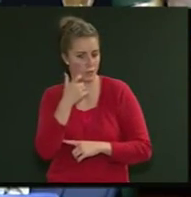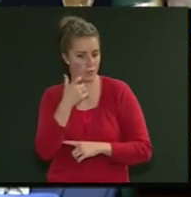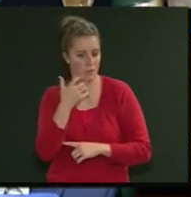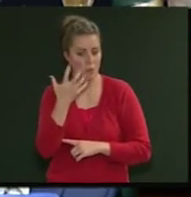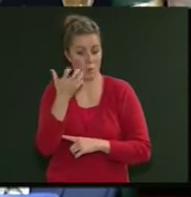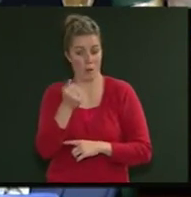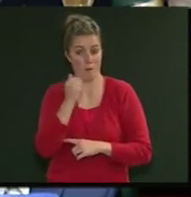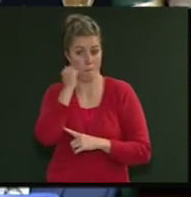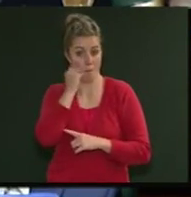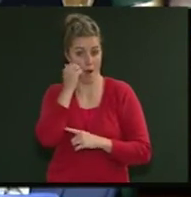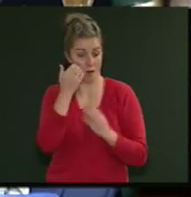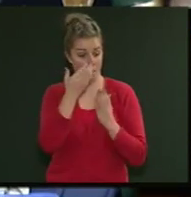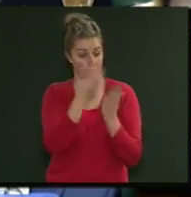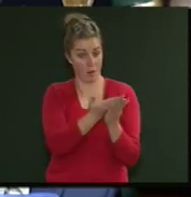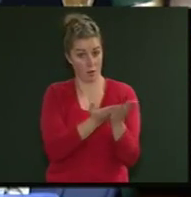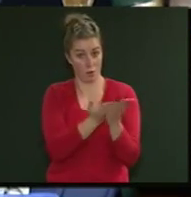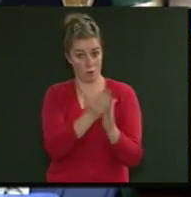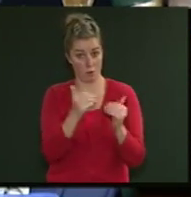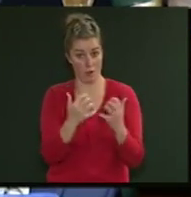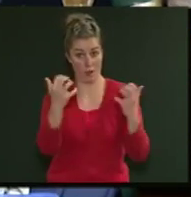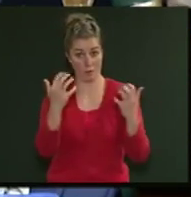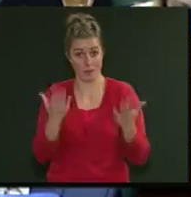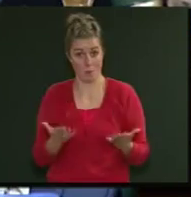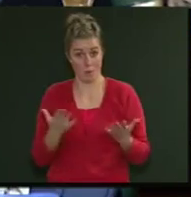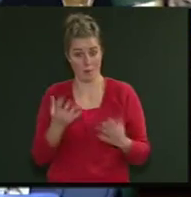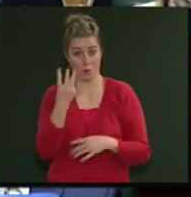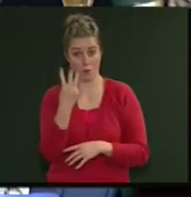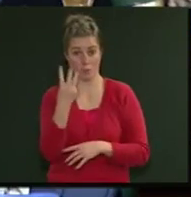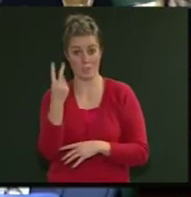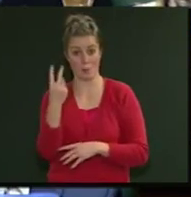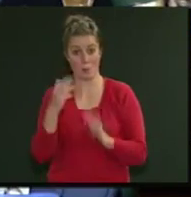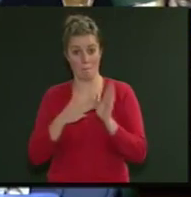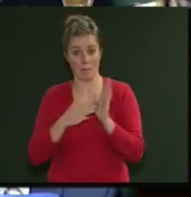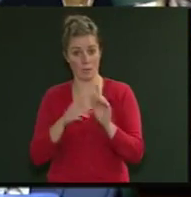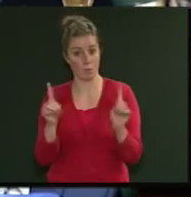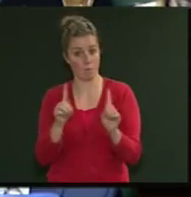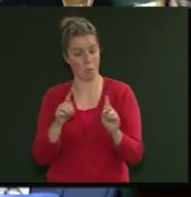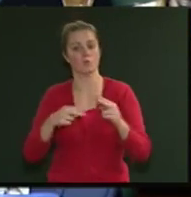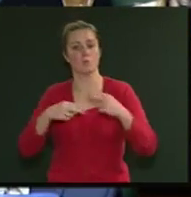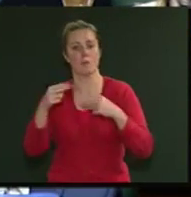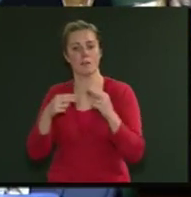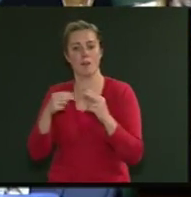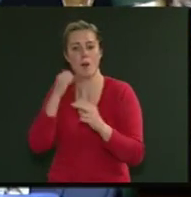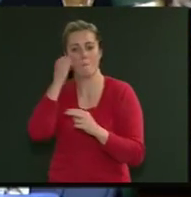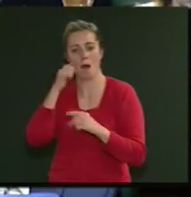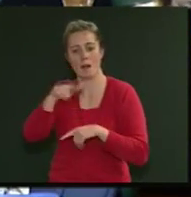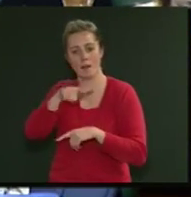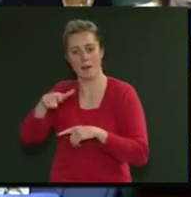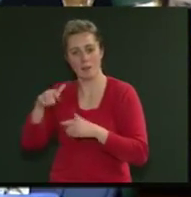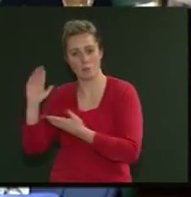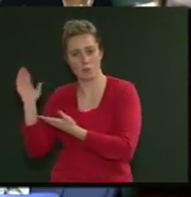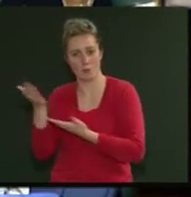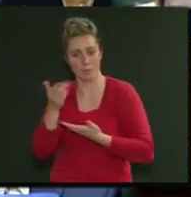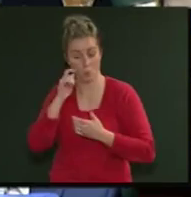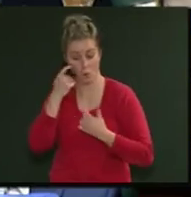Māori Bill going through the House. We've got $32 million to build a Māori land service that's going to